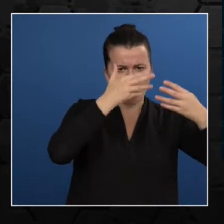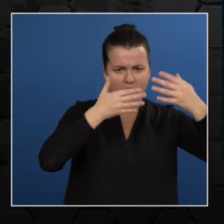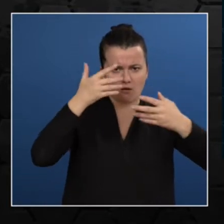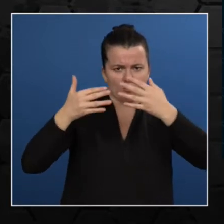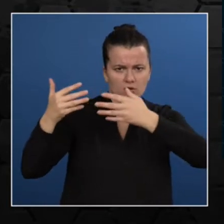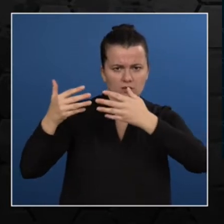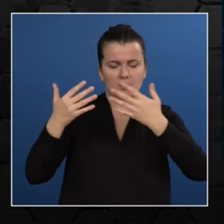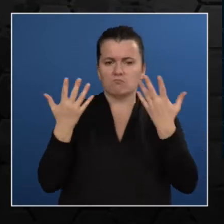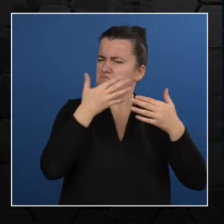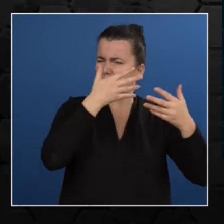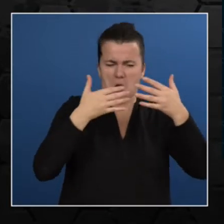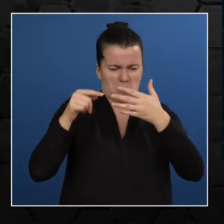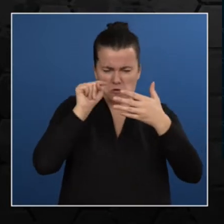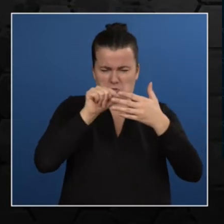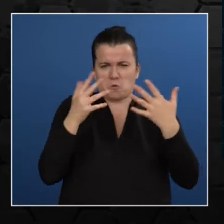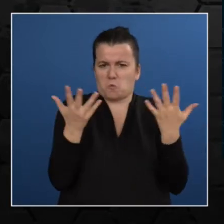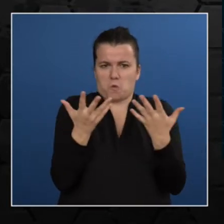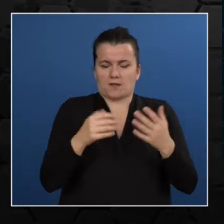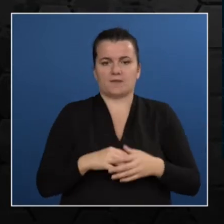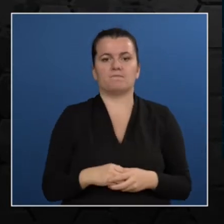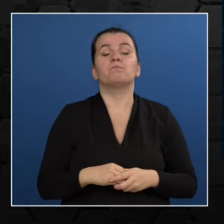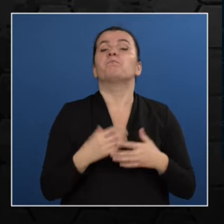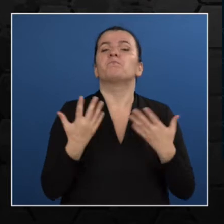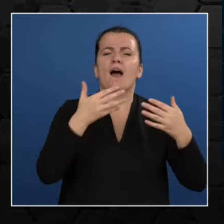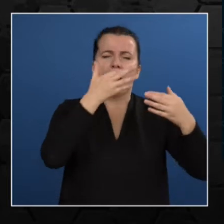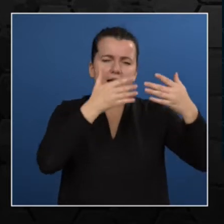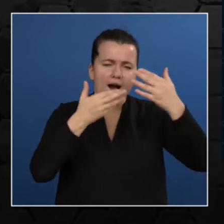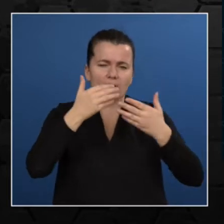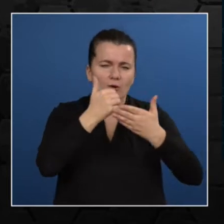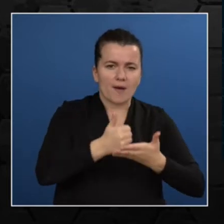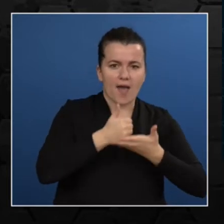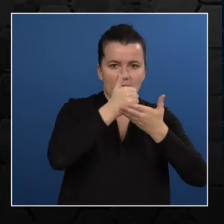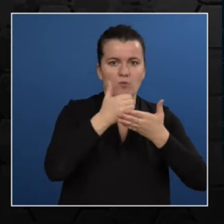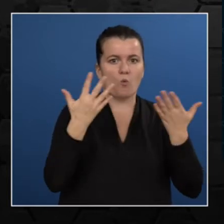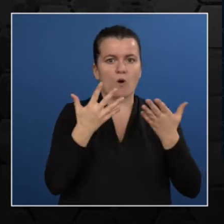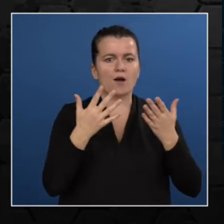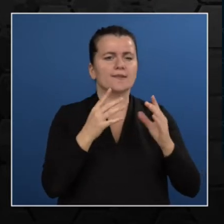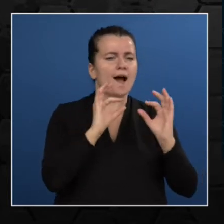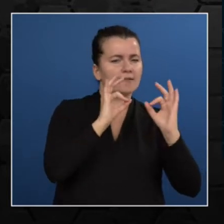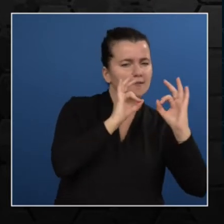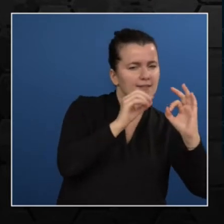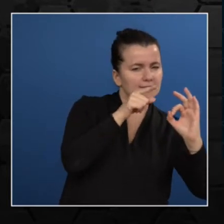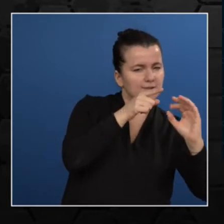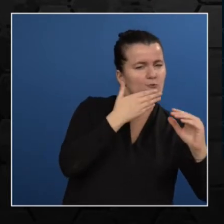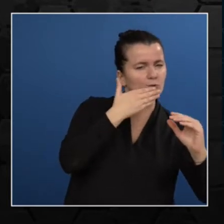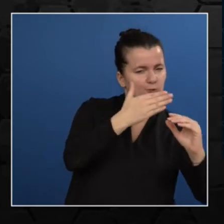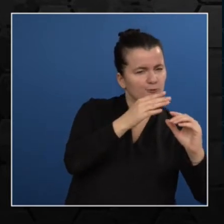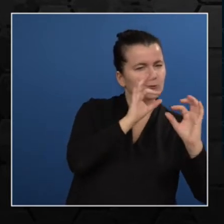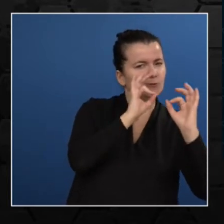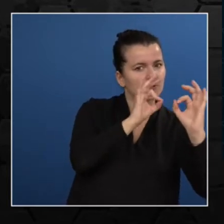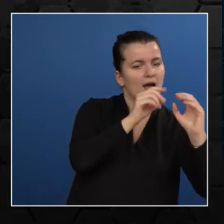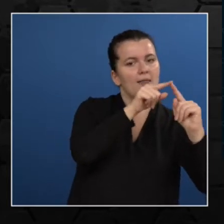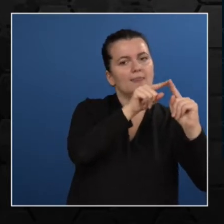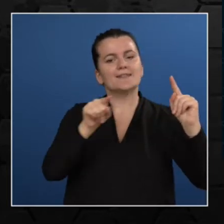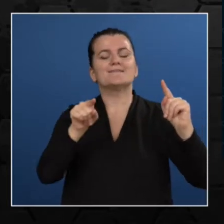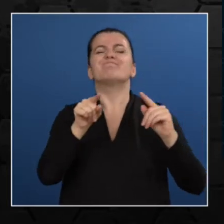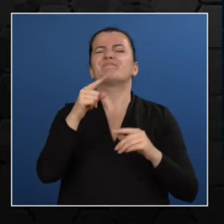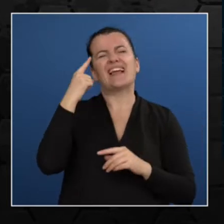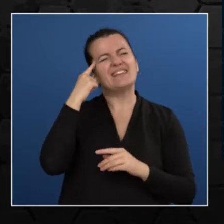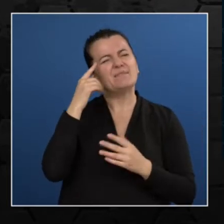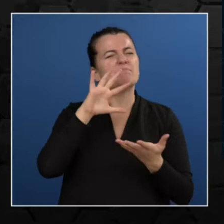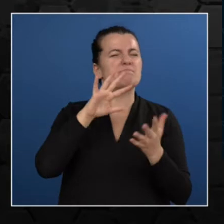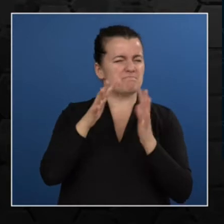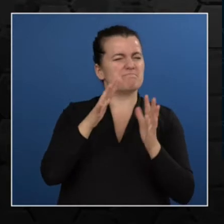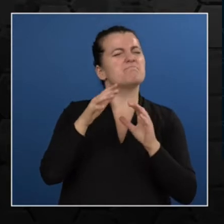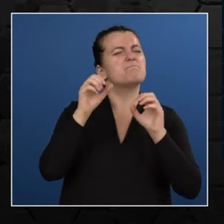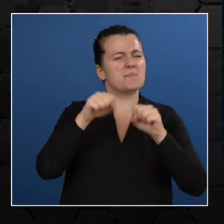So how gradient descent work is, I have an example over here. So this is our graph and this is the equation